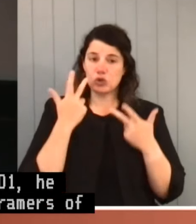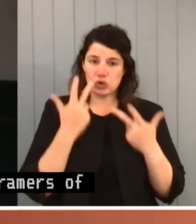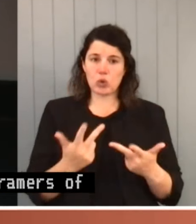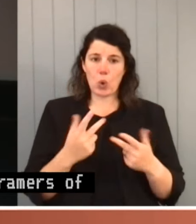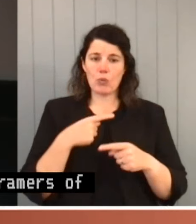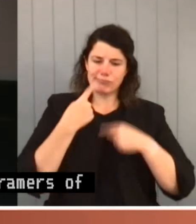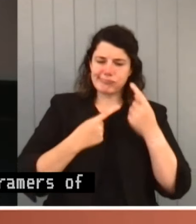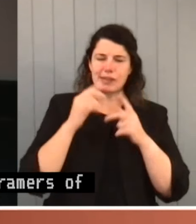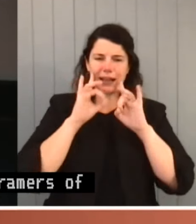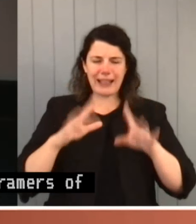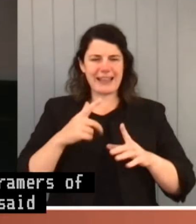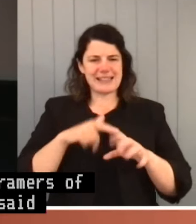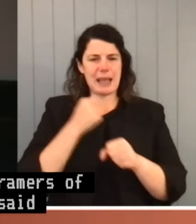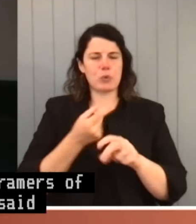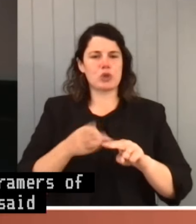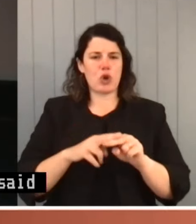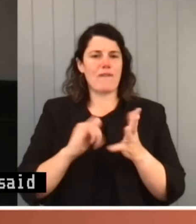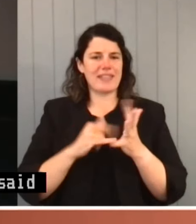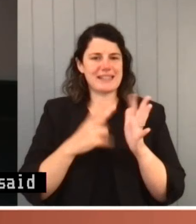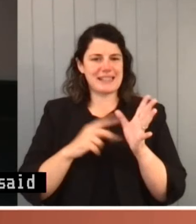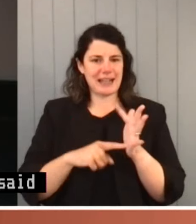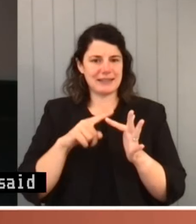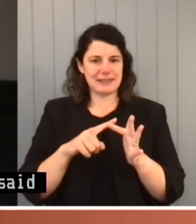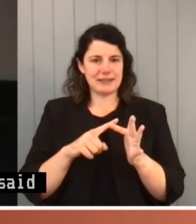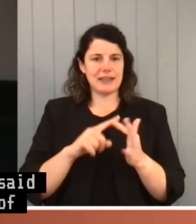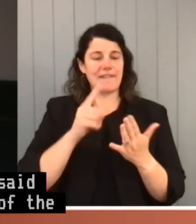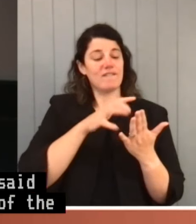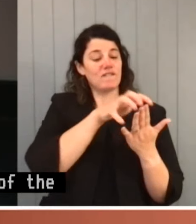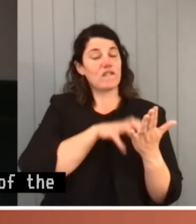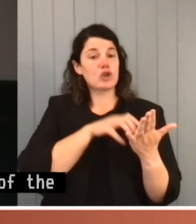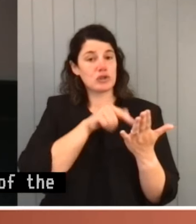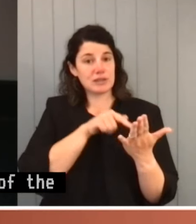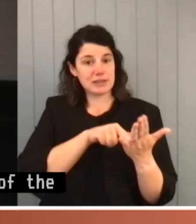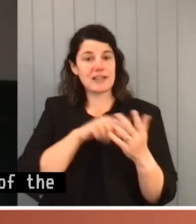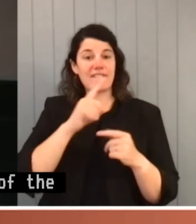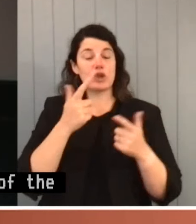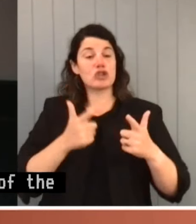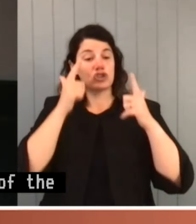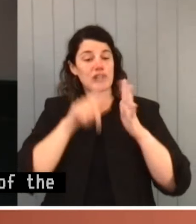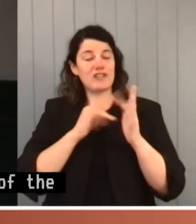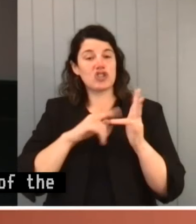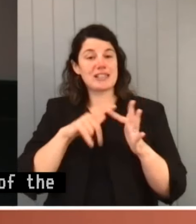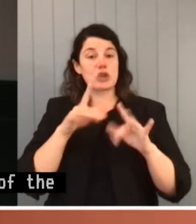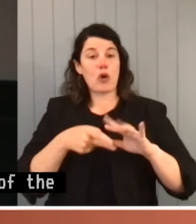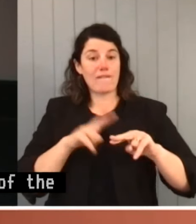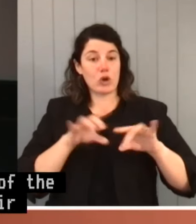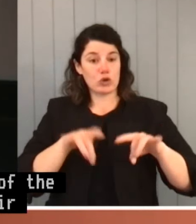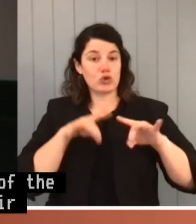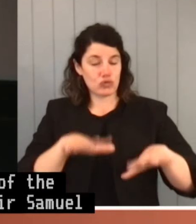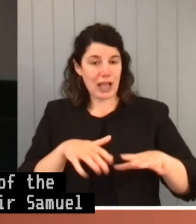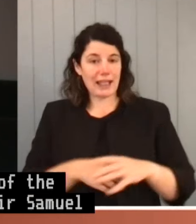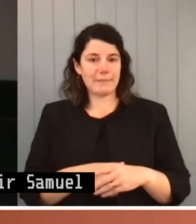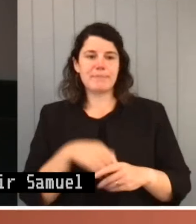Senate. The first was by Sir Samuel Griffith, the first Chief Justice of Australia, whom he characterised as a conservative.